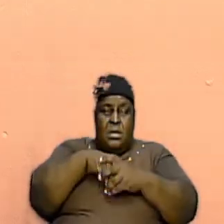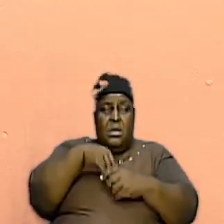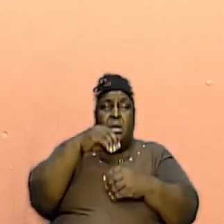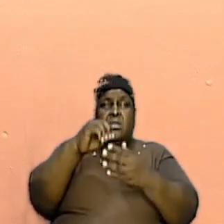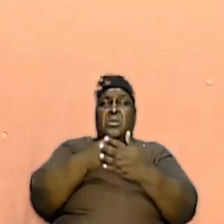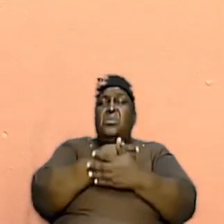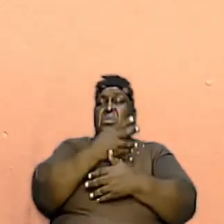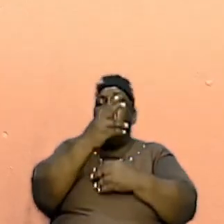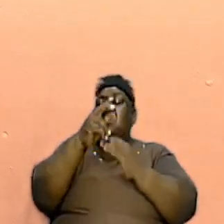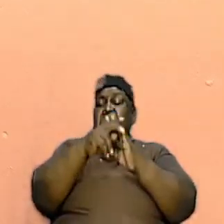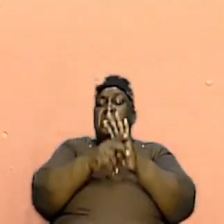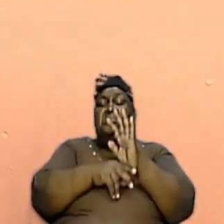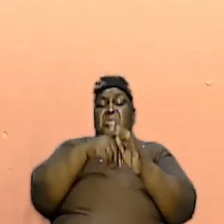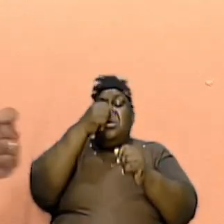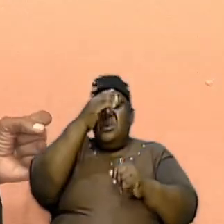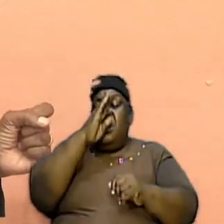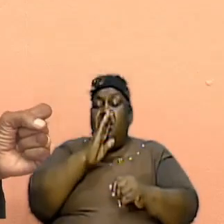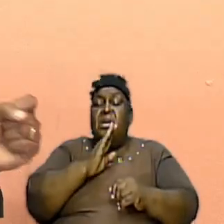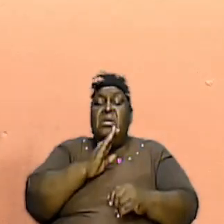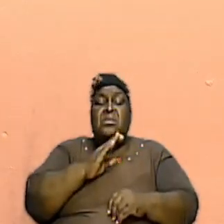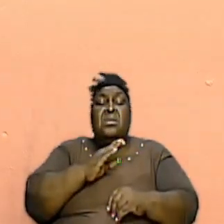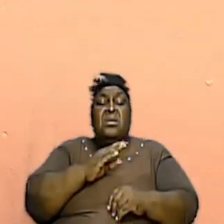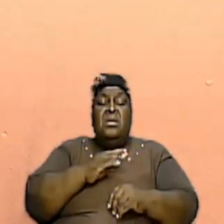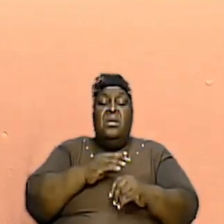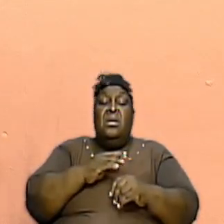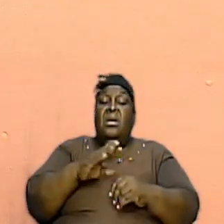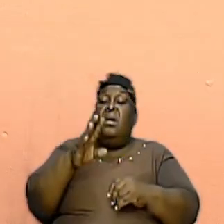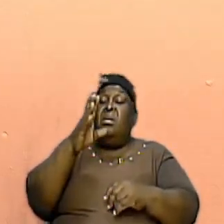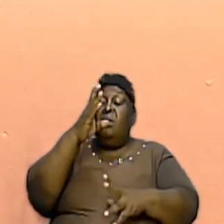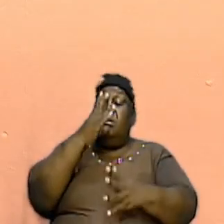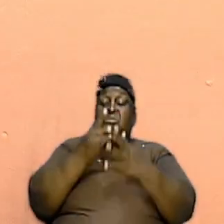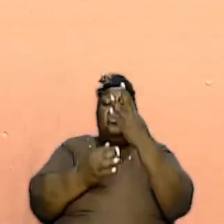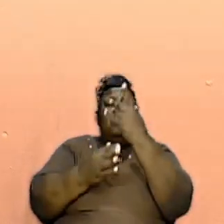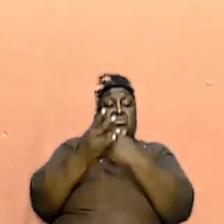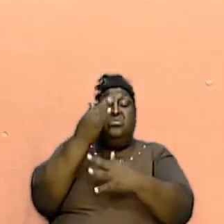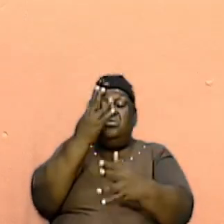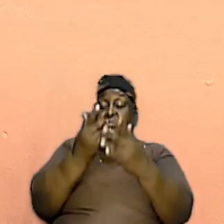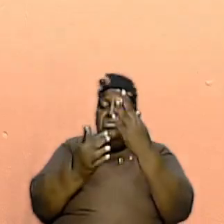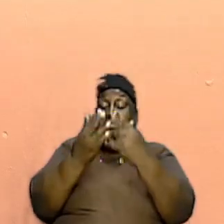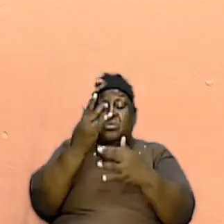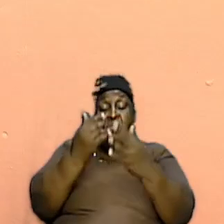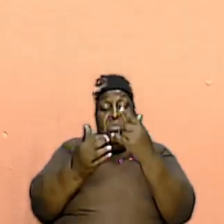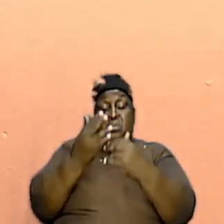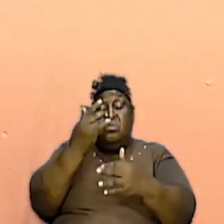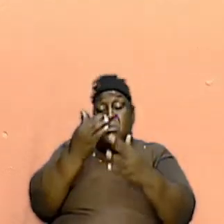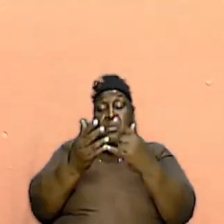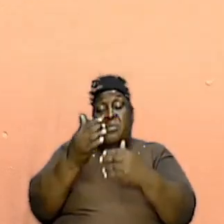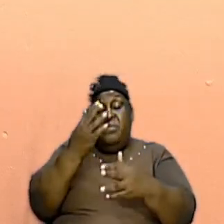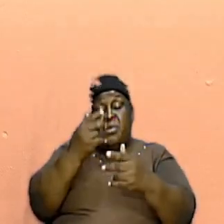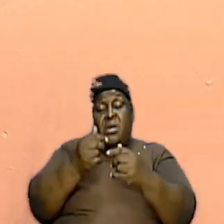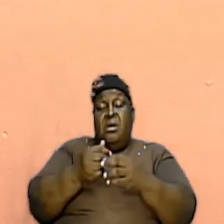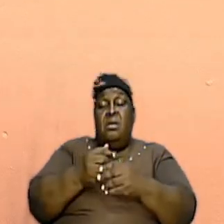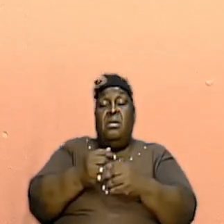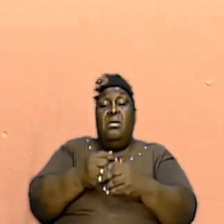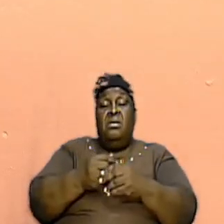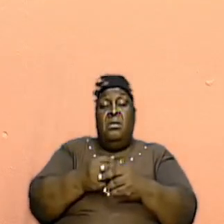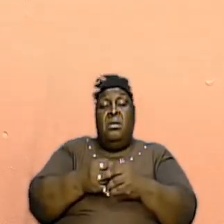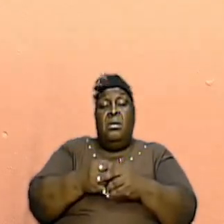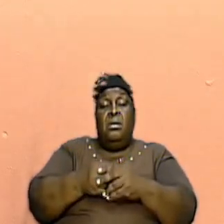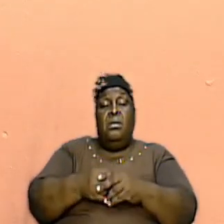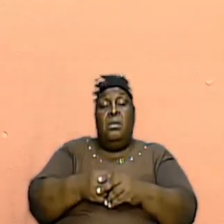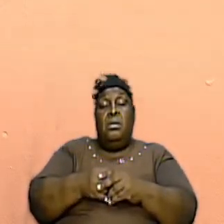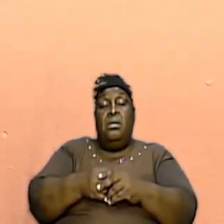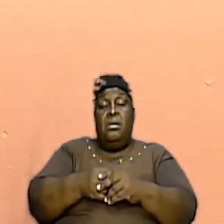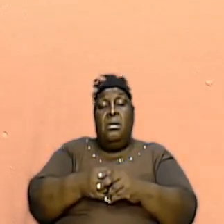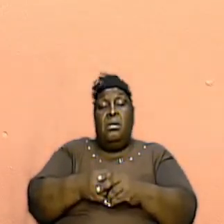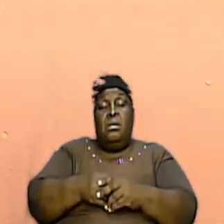tells us that God is a consuming fire and we need to understand now let us get back to the slides